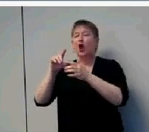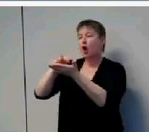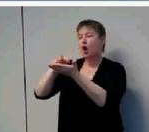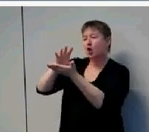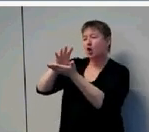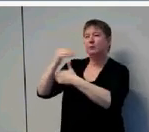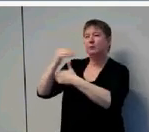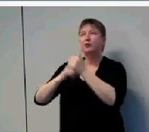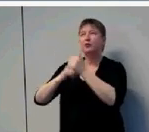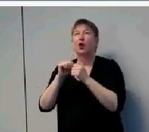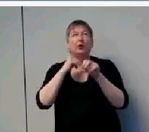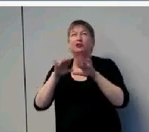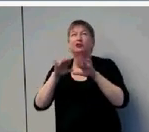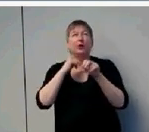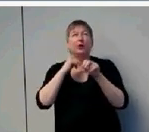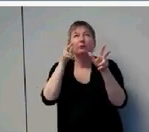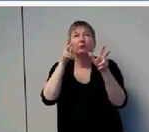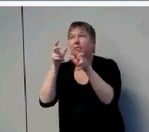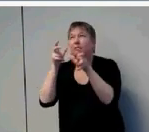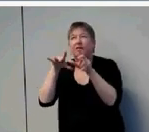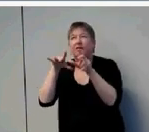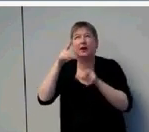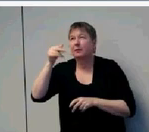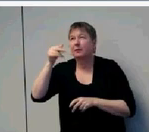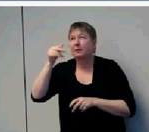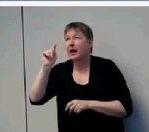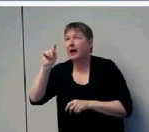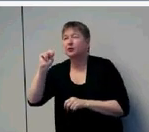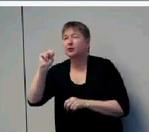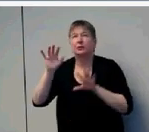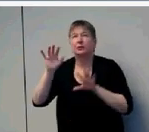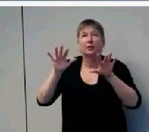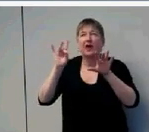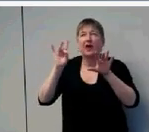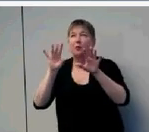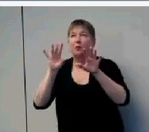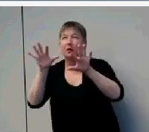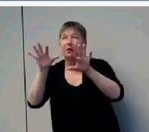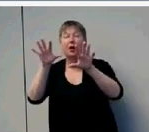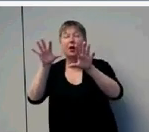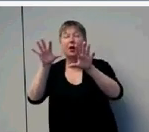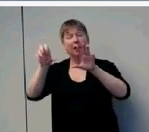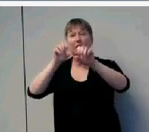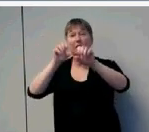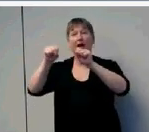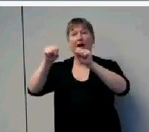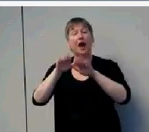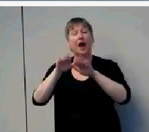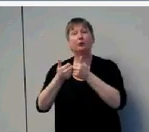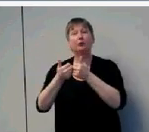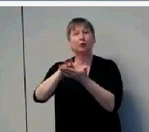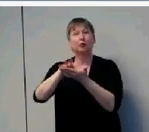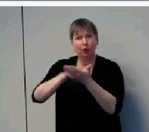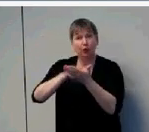predictable patterns in the input, and that helps them find word boundaries in order to learn words and early